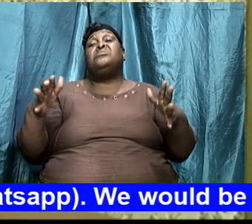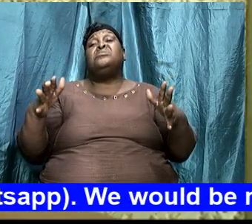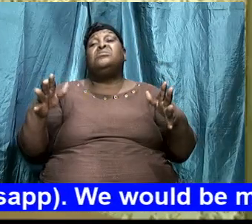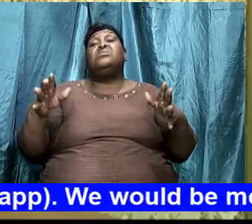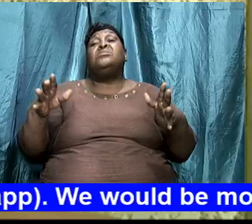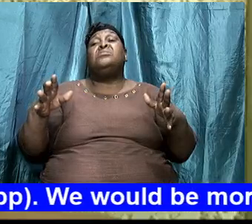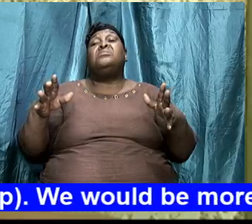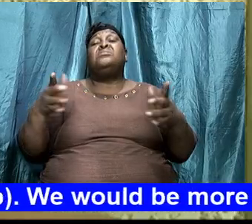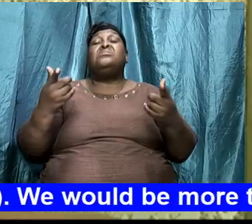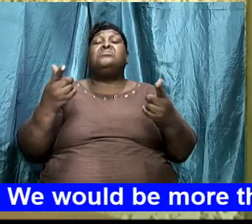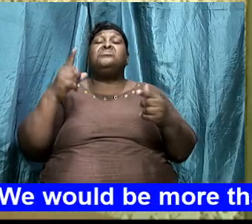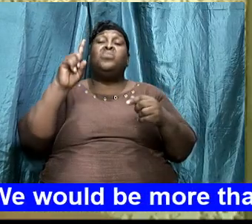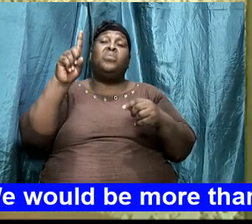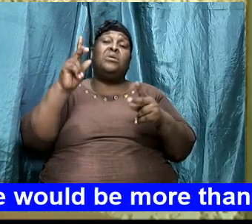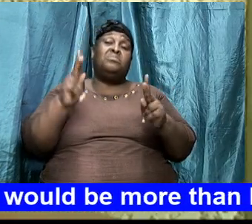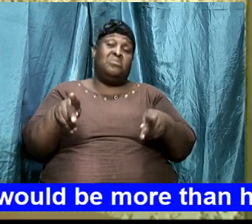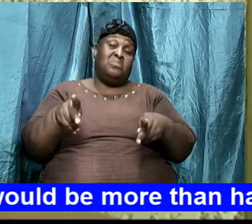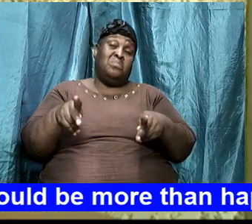one person